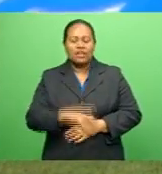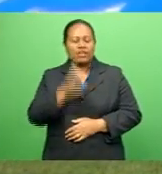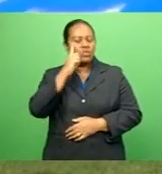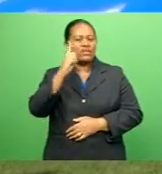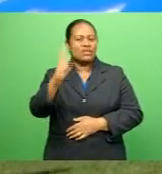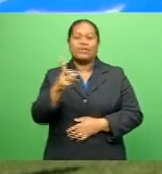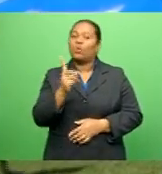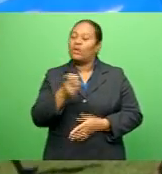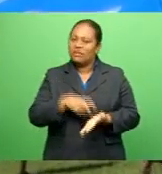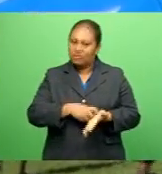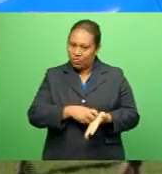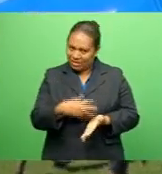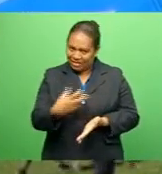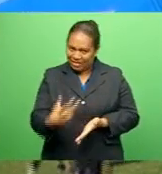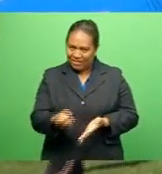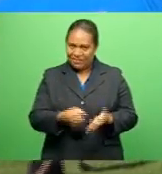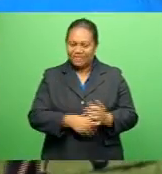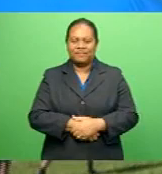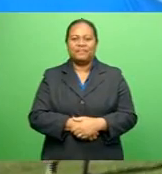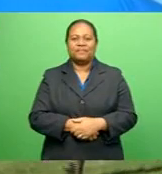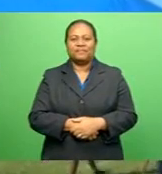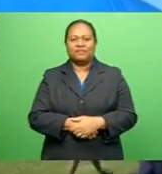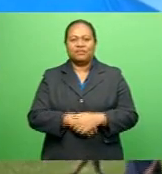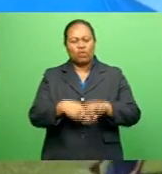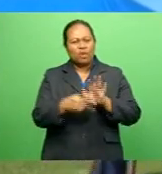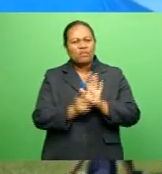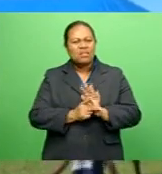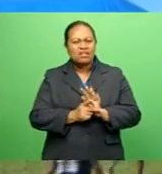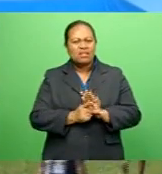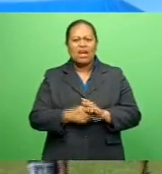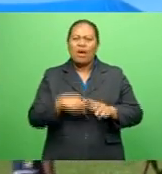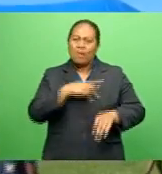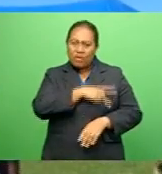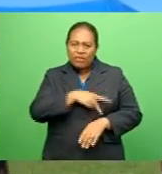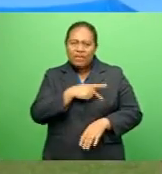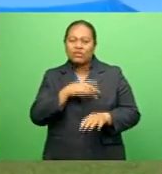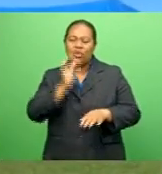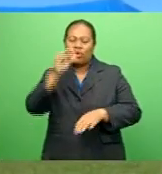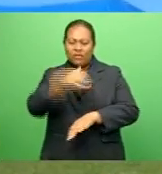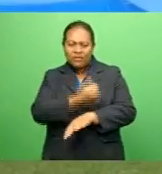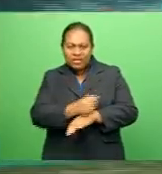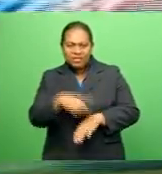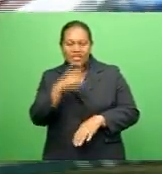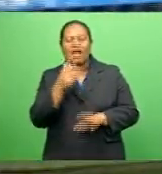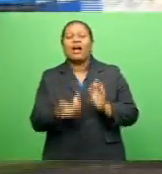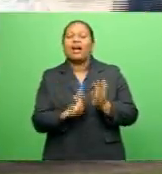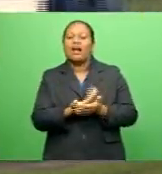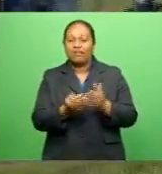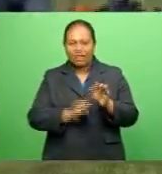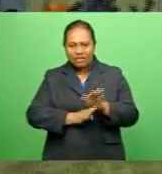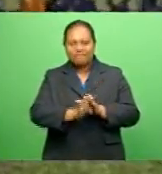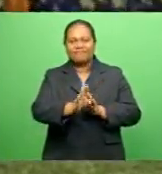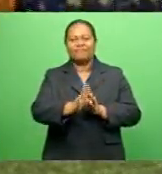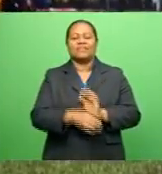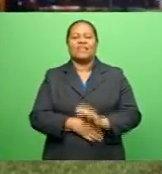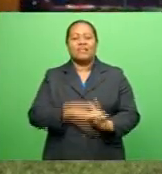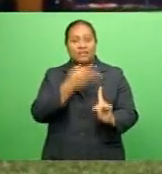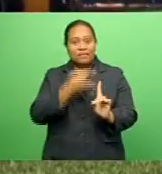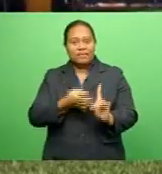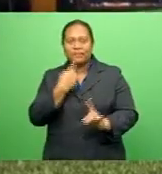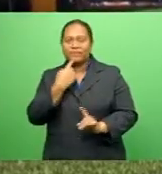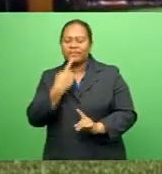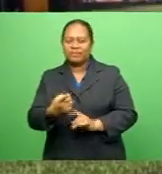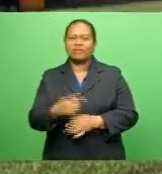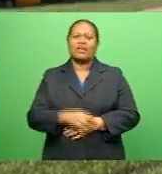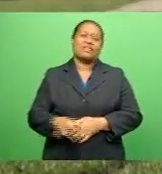that we have From professionals overseas and see how we can improve on that Vunindakua dominated the